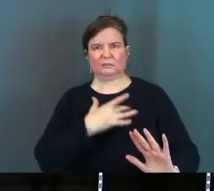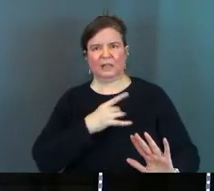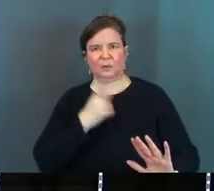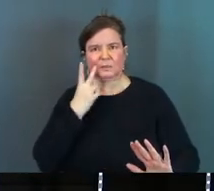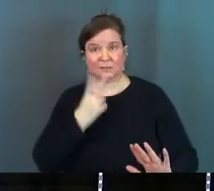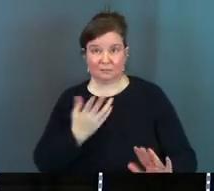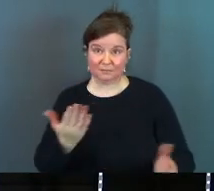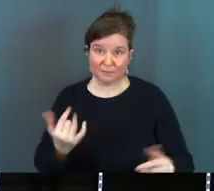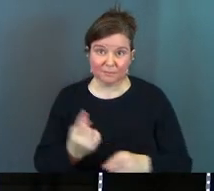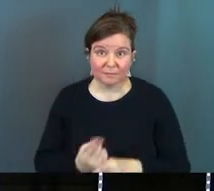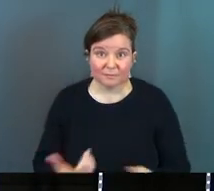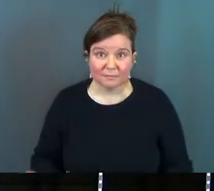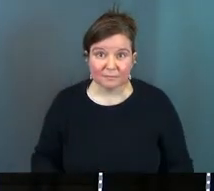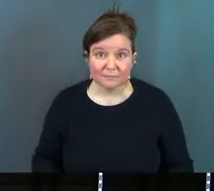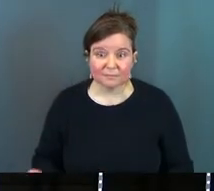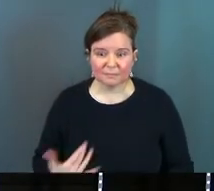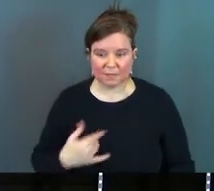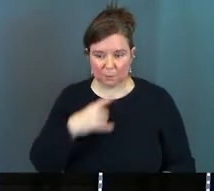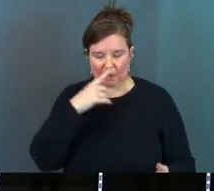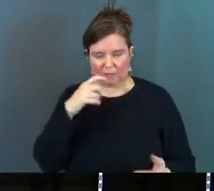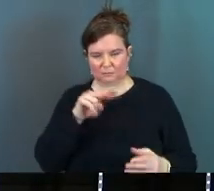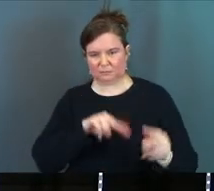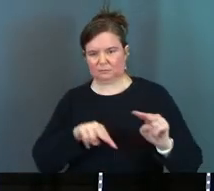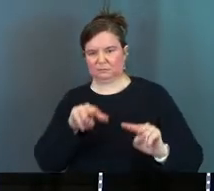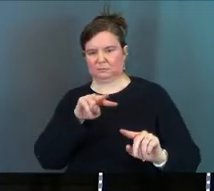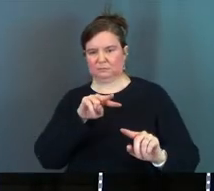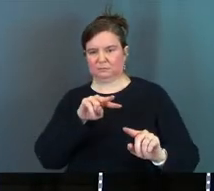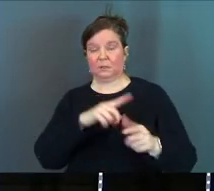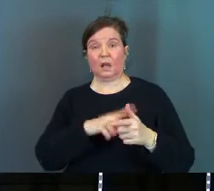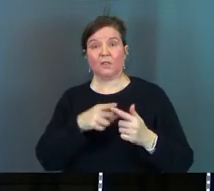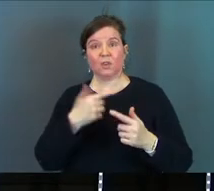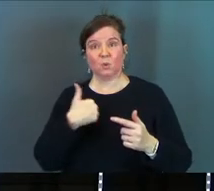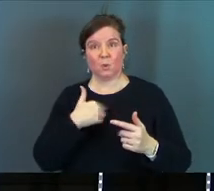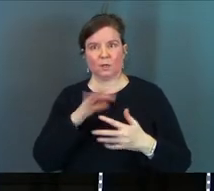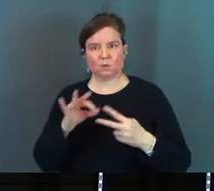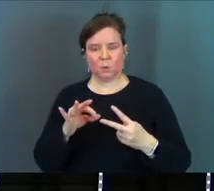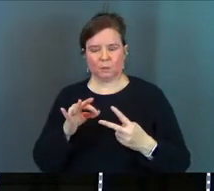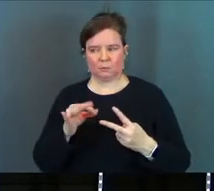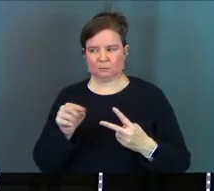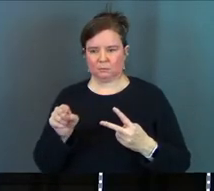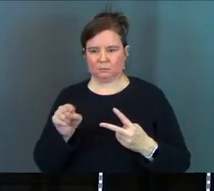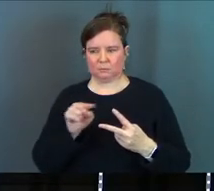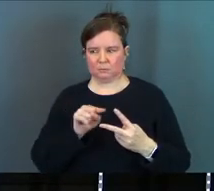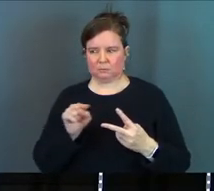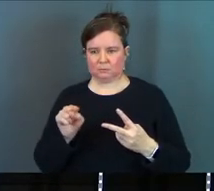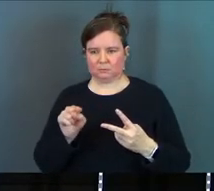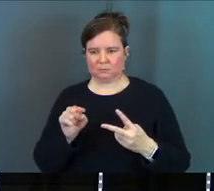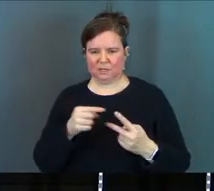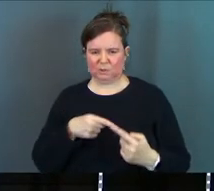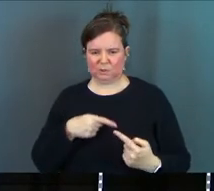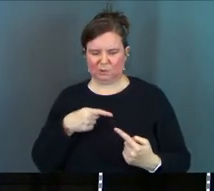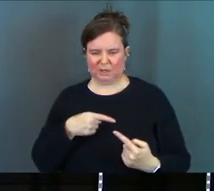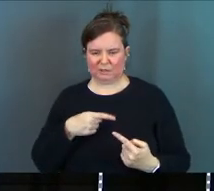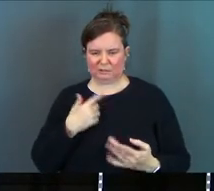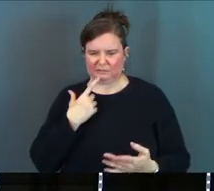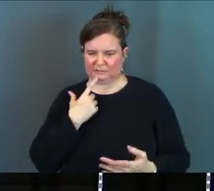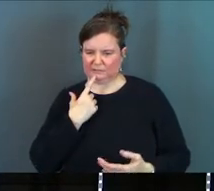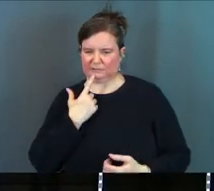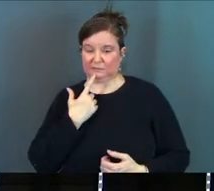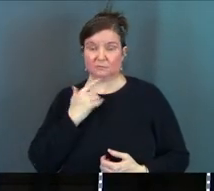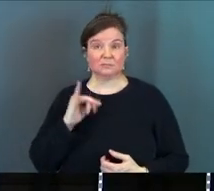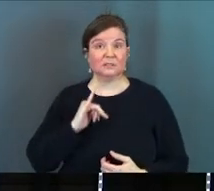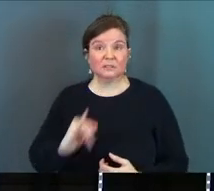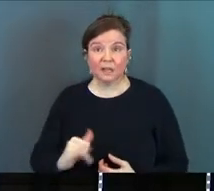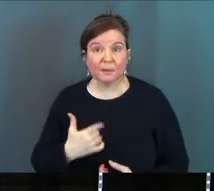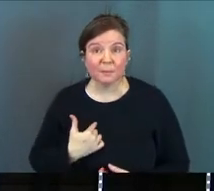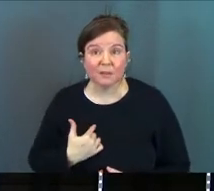come on and it was ugly underneath and then you had a choice to make and you struggled so